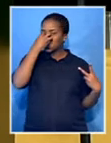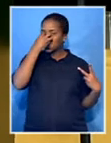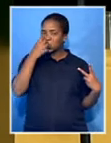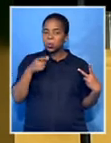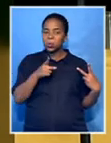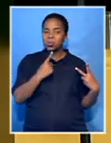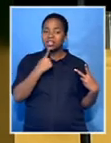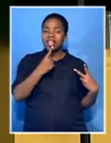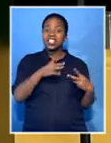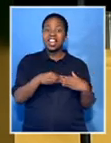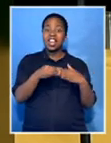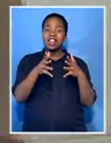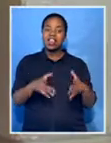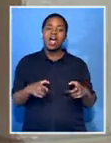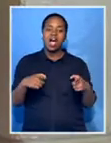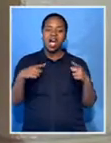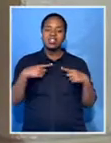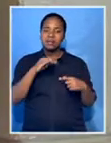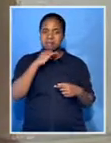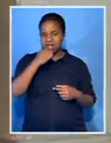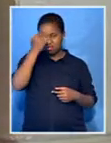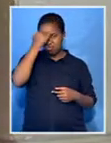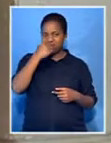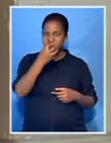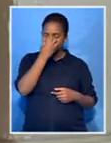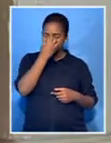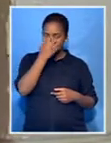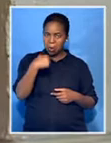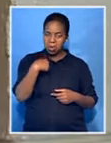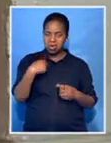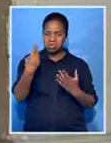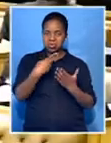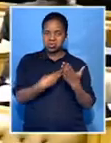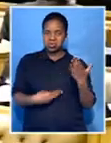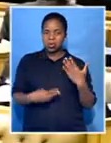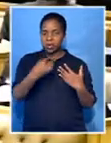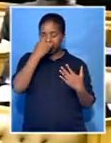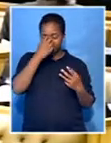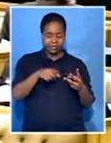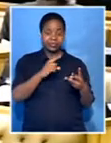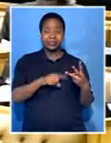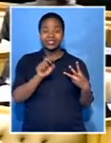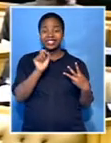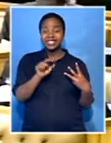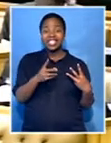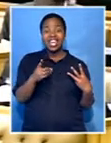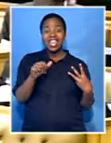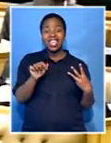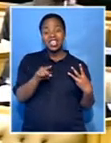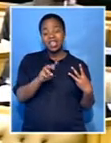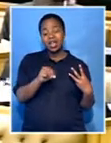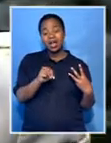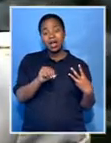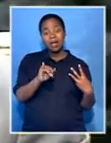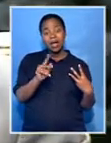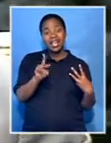current leadership and those who voted for it as clowns. The last complaint targets D.A.M.P. Mike